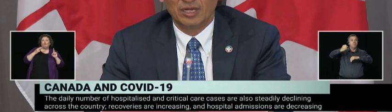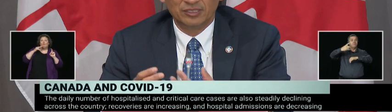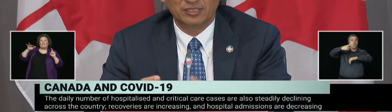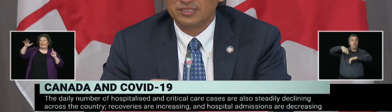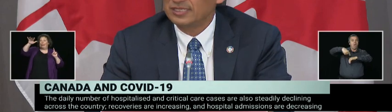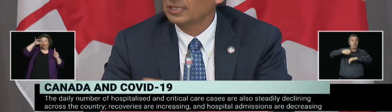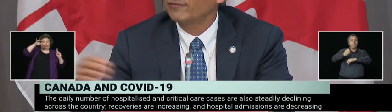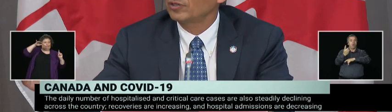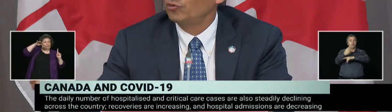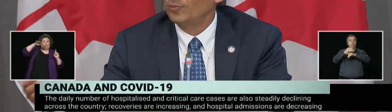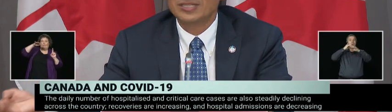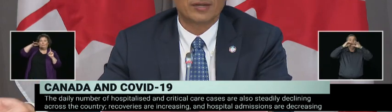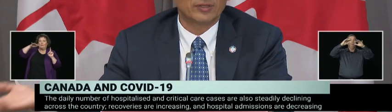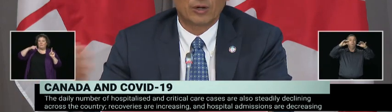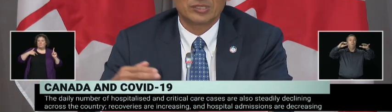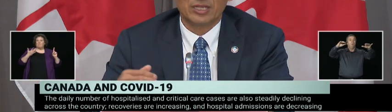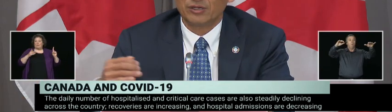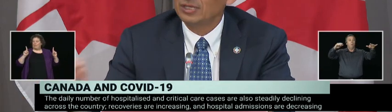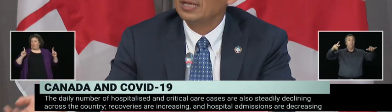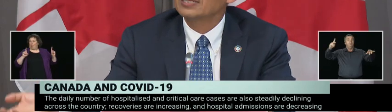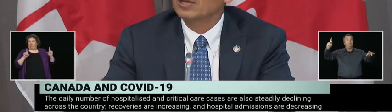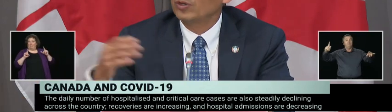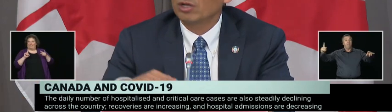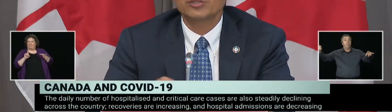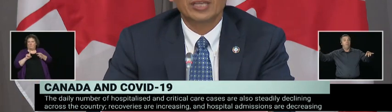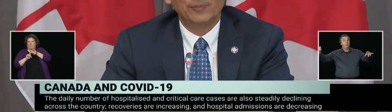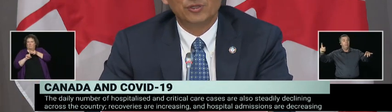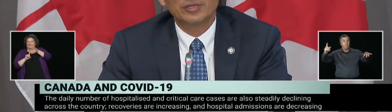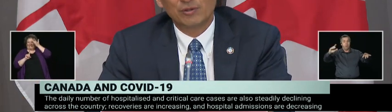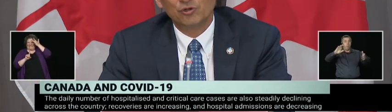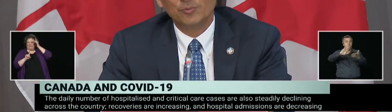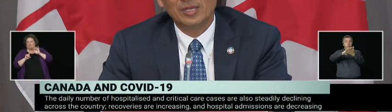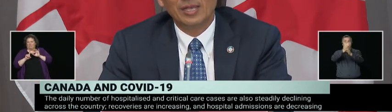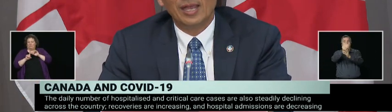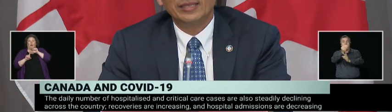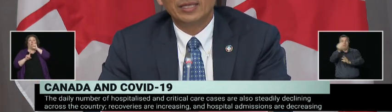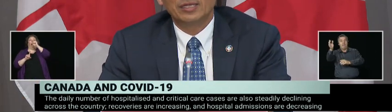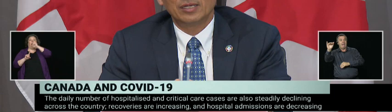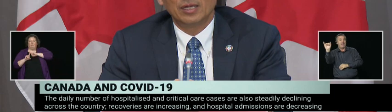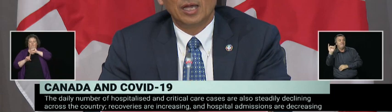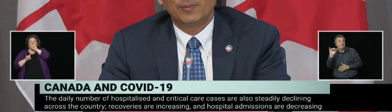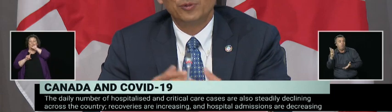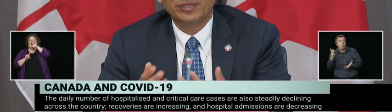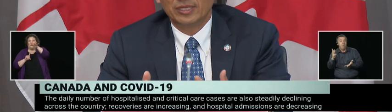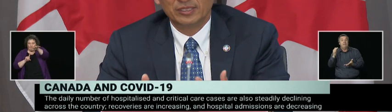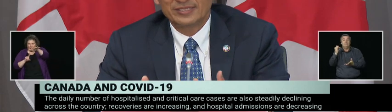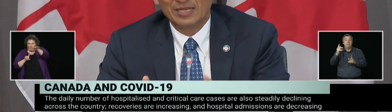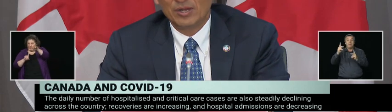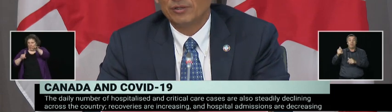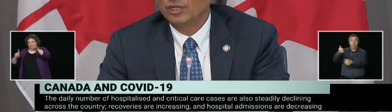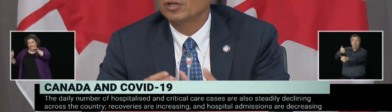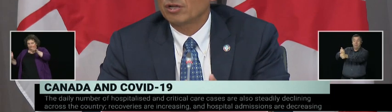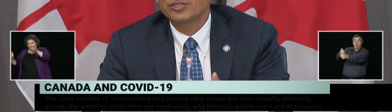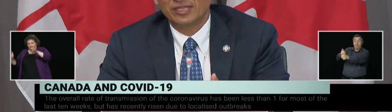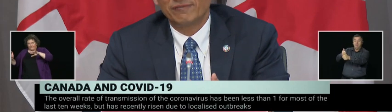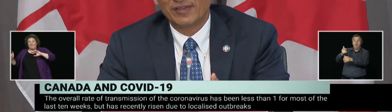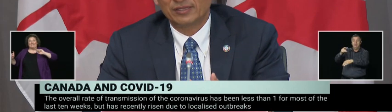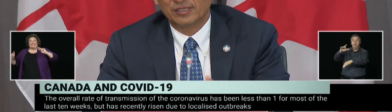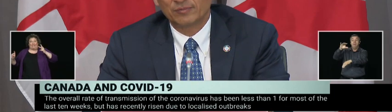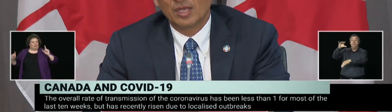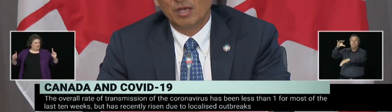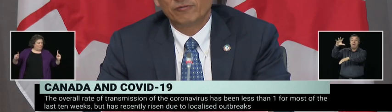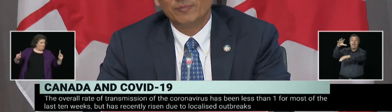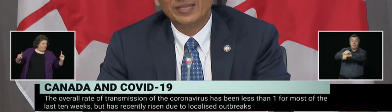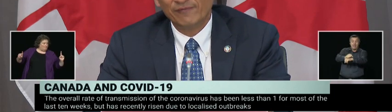virus and the disease left the room and several hours later someone also came into that room and then breathed in the same air, they could also get